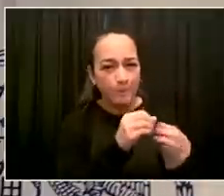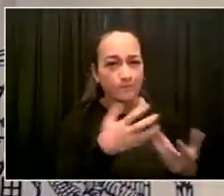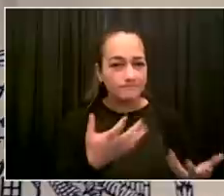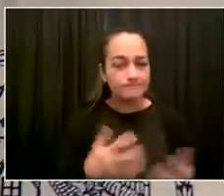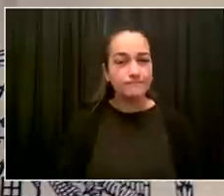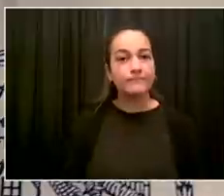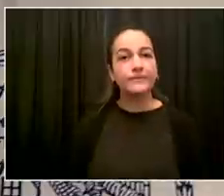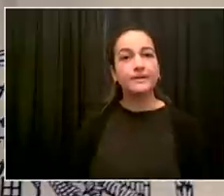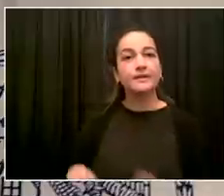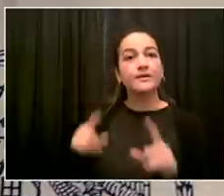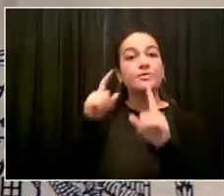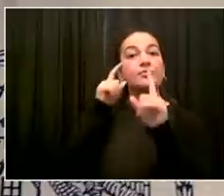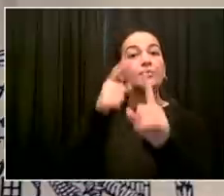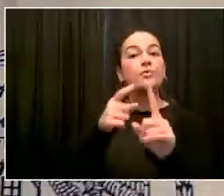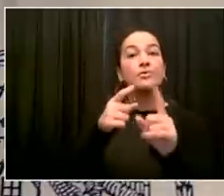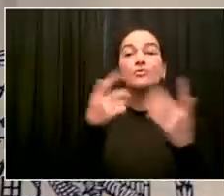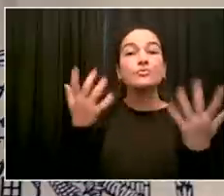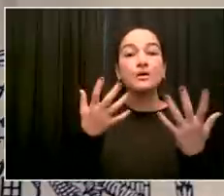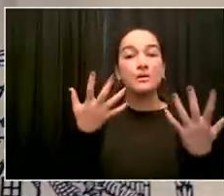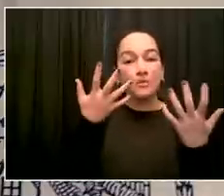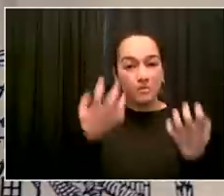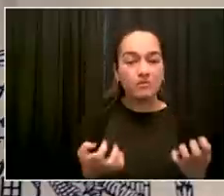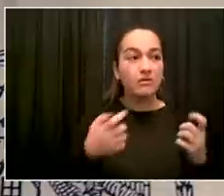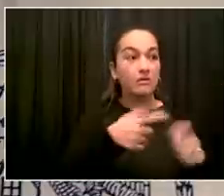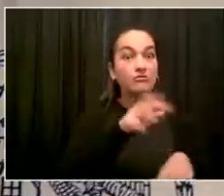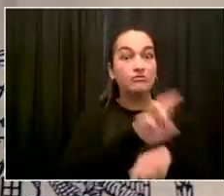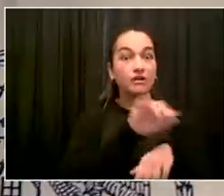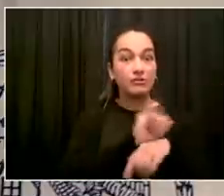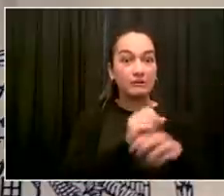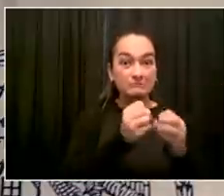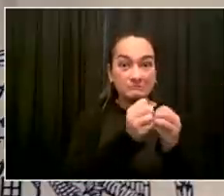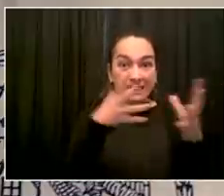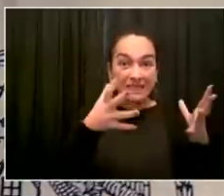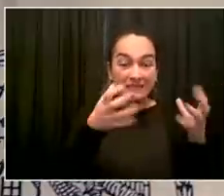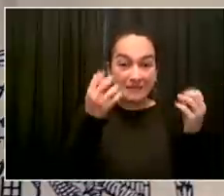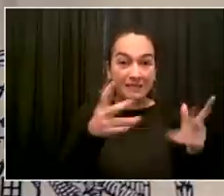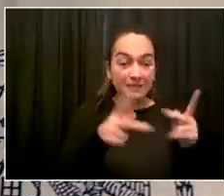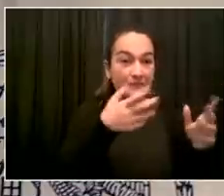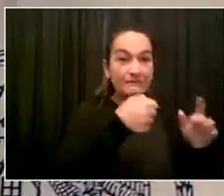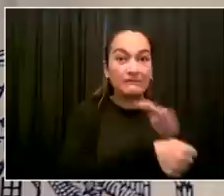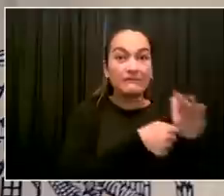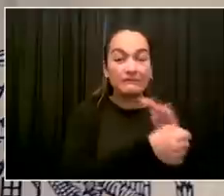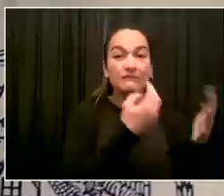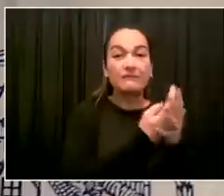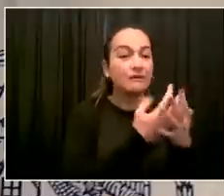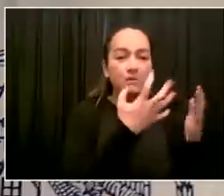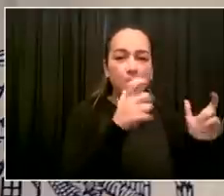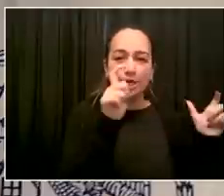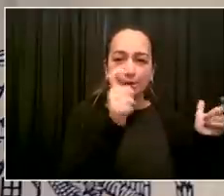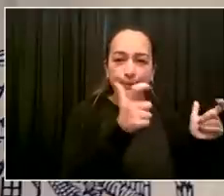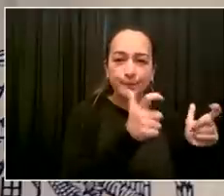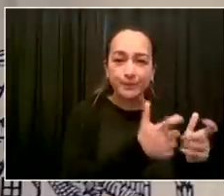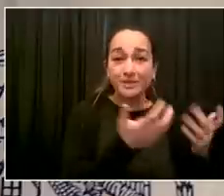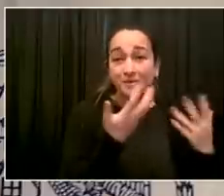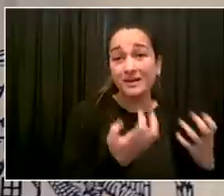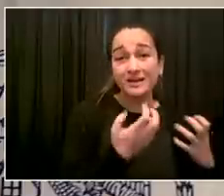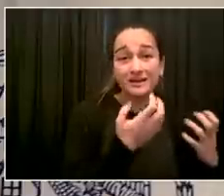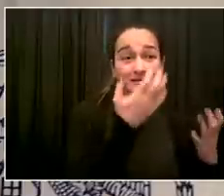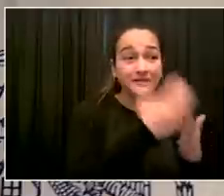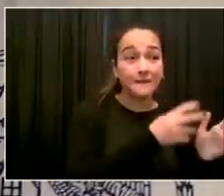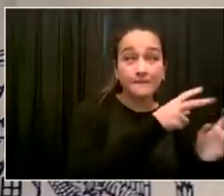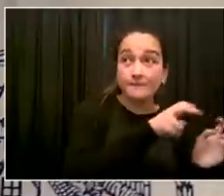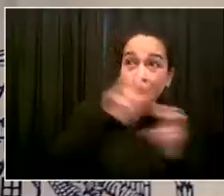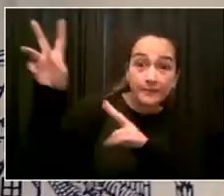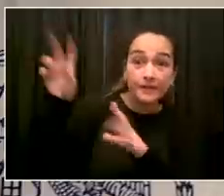thank God, less is more law is now at our disposal. We're going to be able to drive this population down, I think in pretty short order below